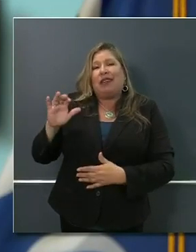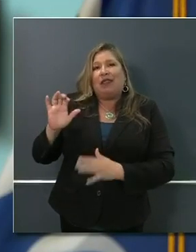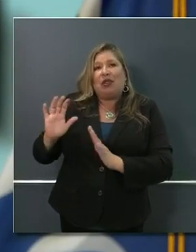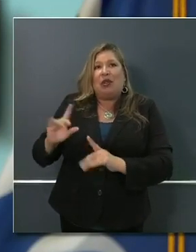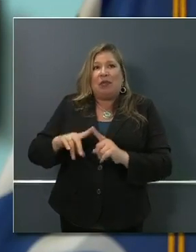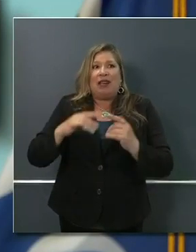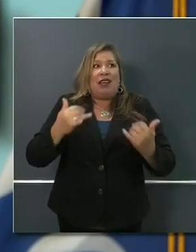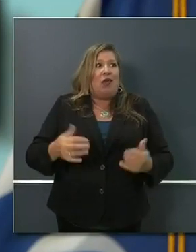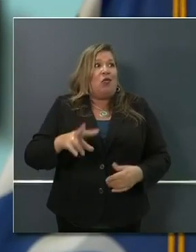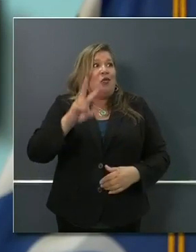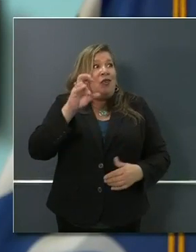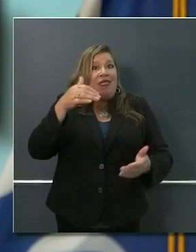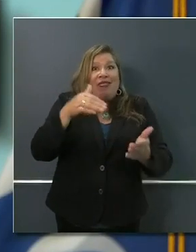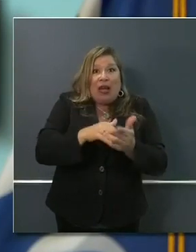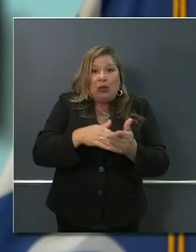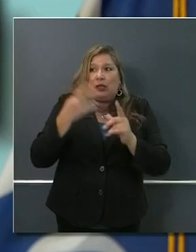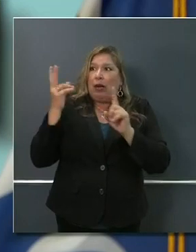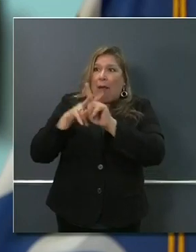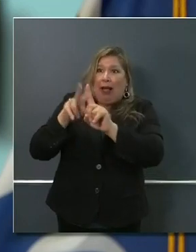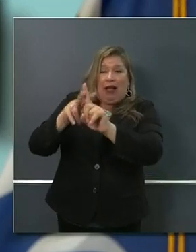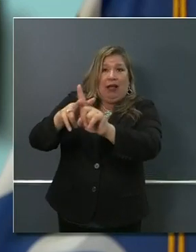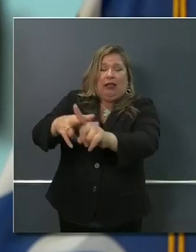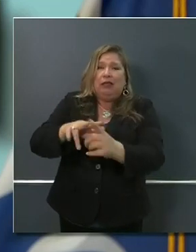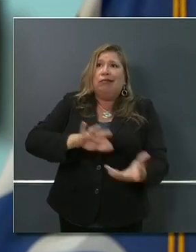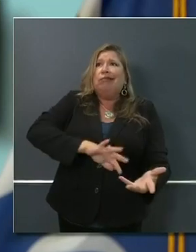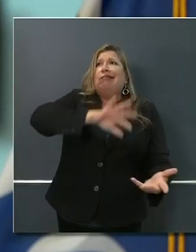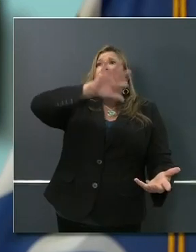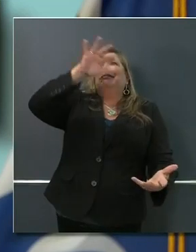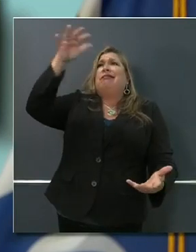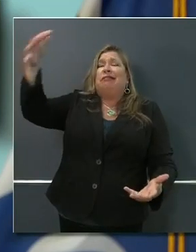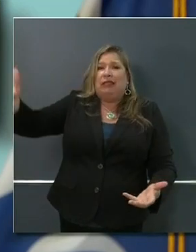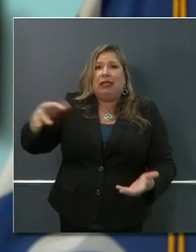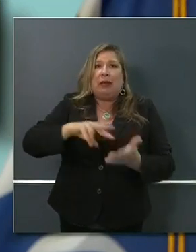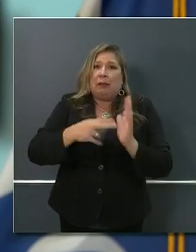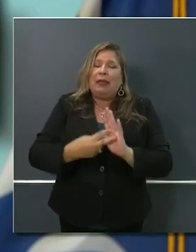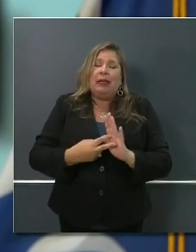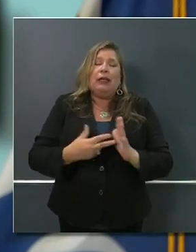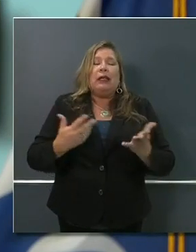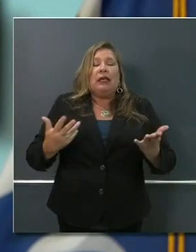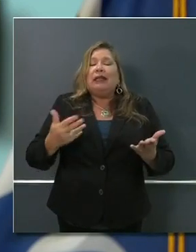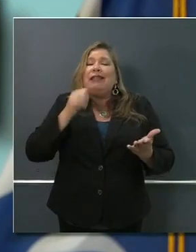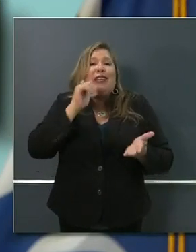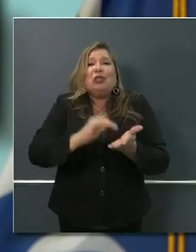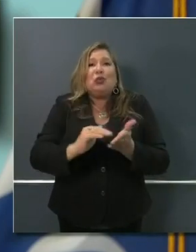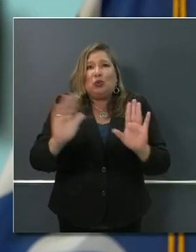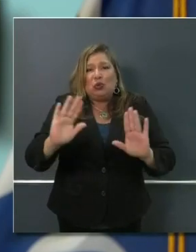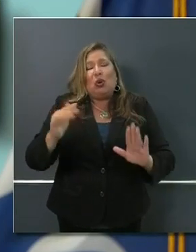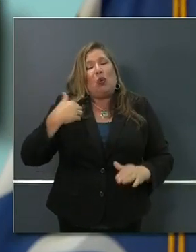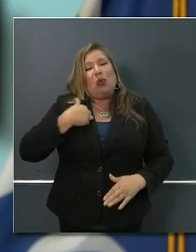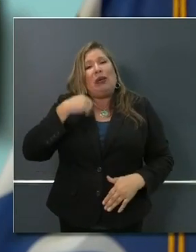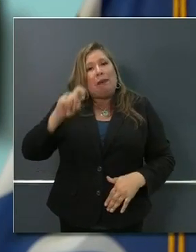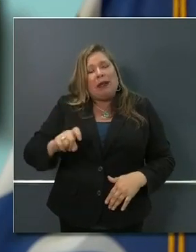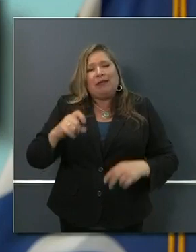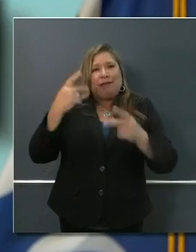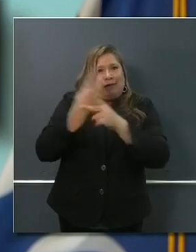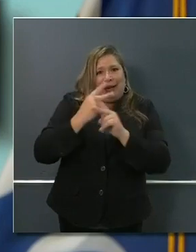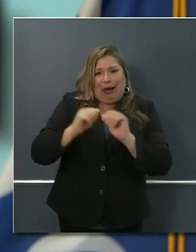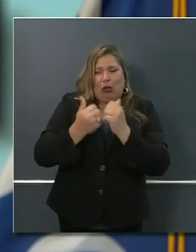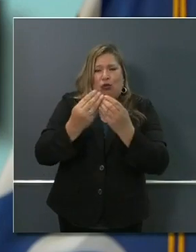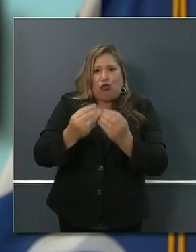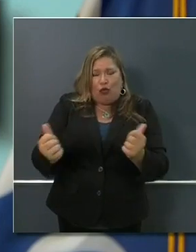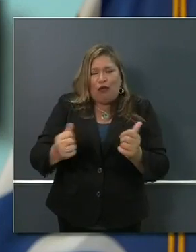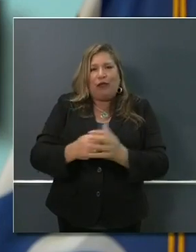the moment. We have to provide more support, and I mentioned the chatbots that we're putting up and the new texting